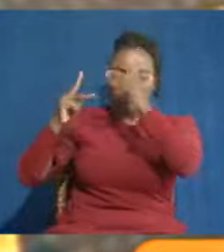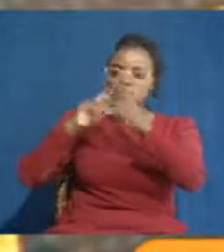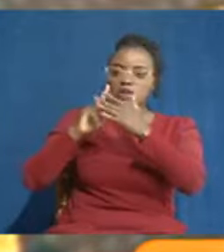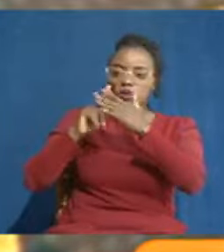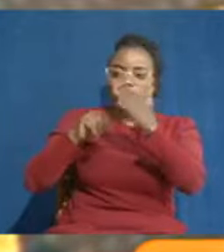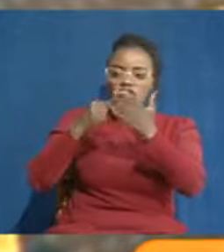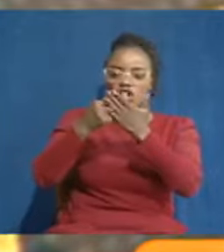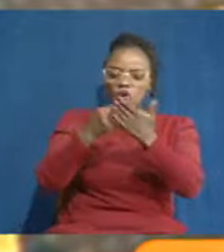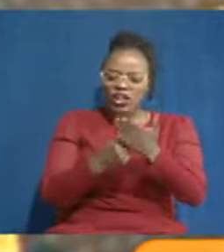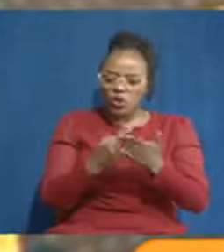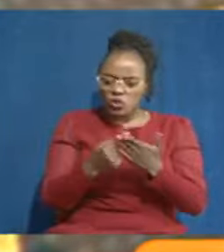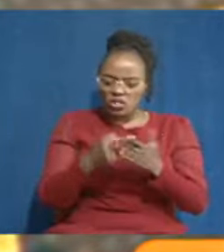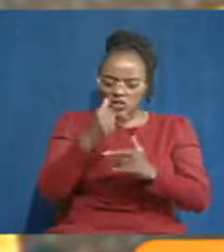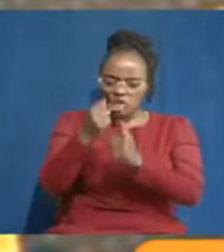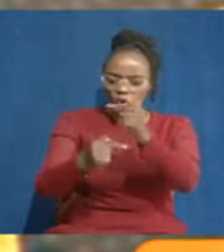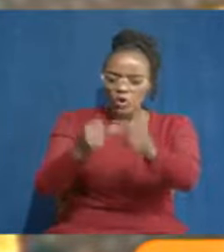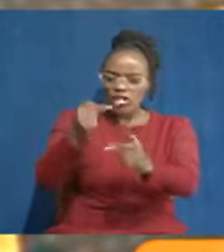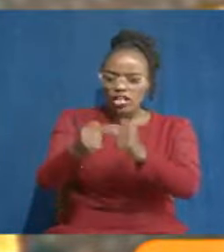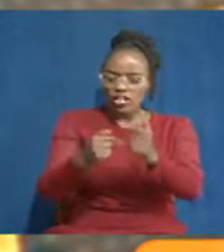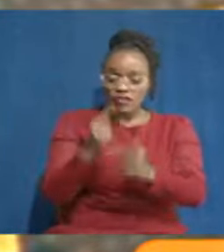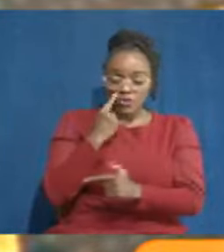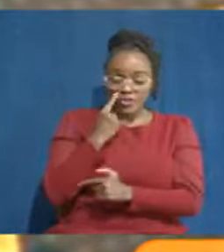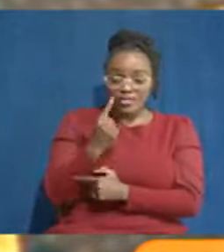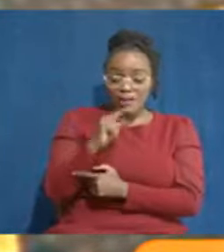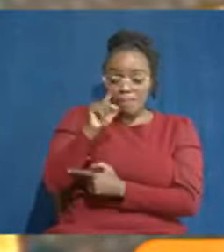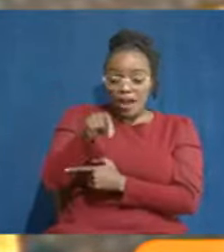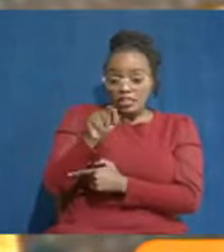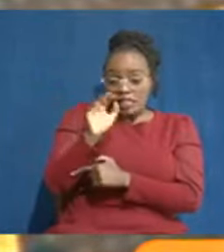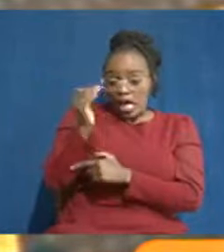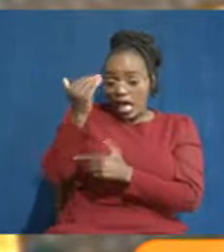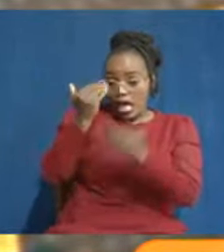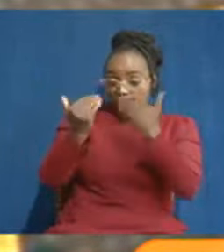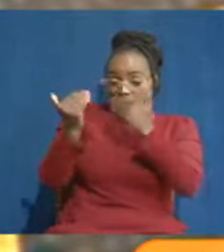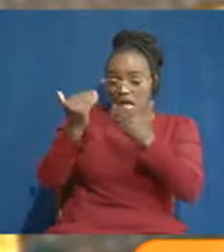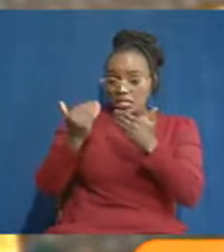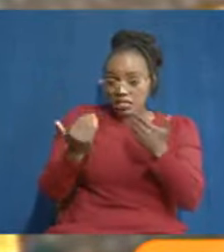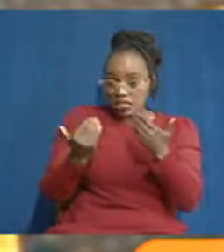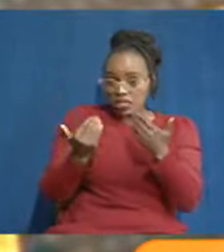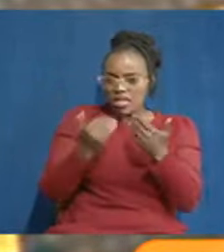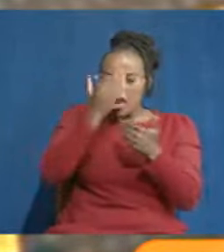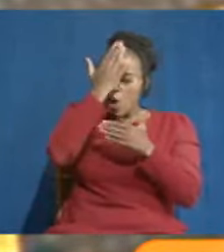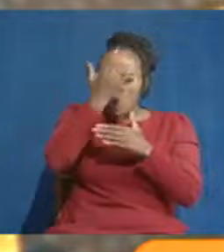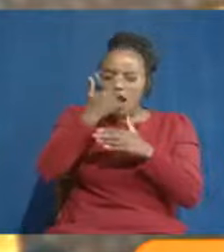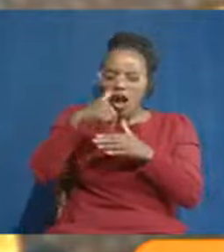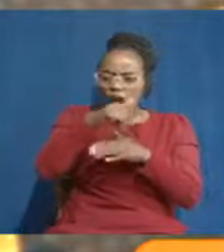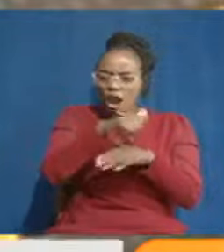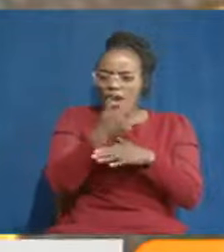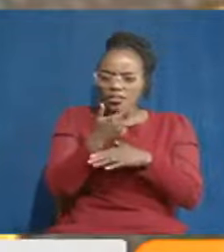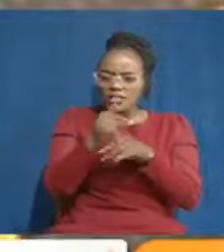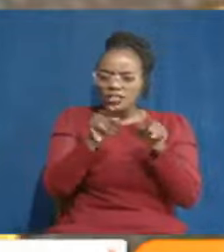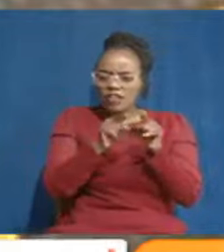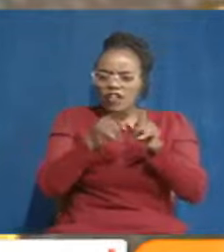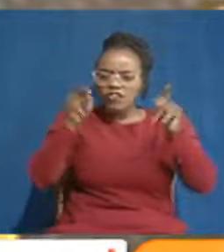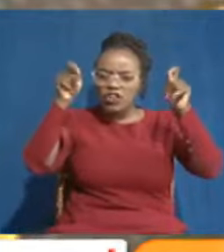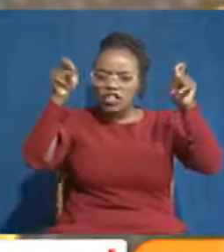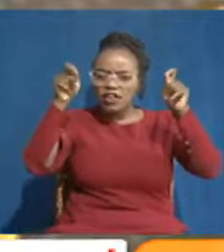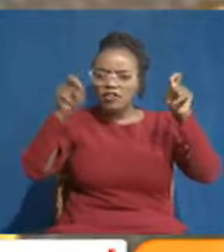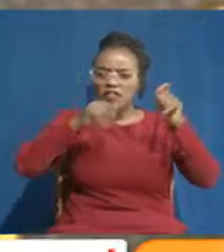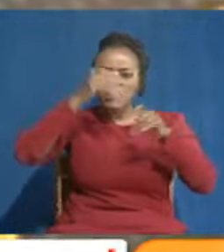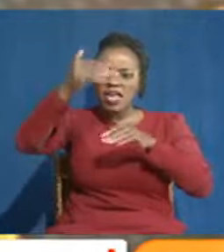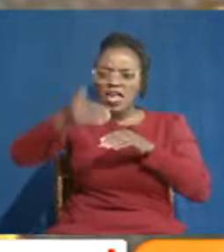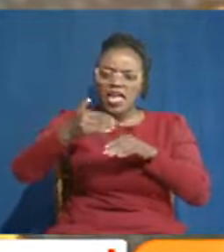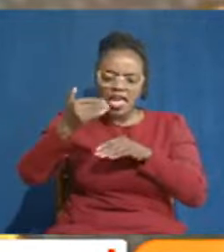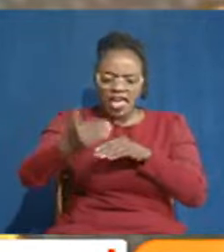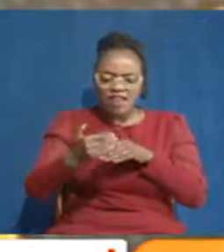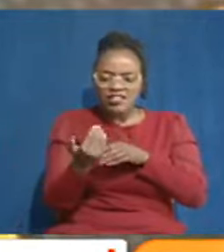negotiations are going on. You simply have to ask yourself, why must we go into an industrial action every